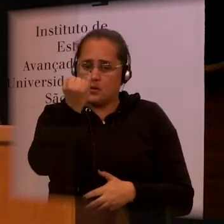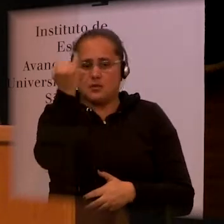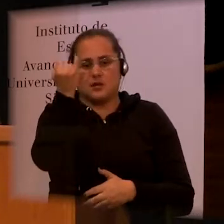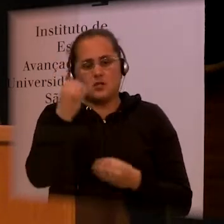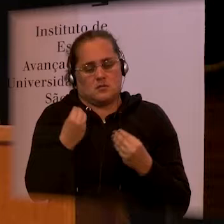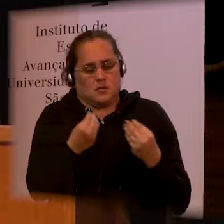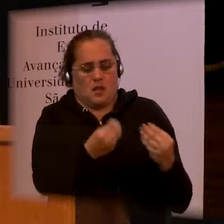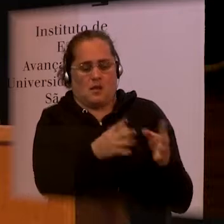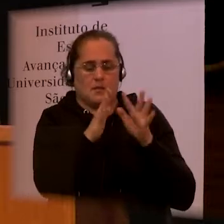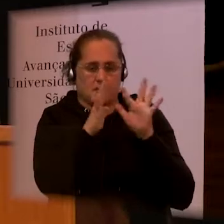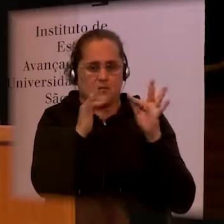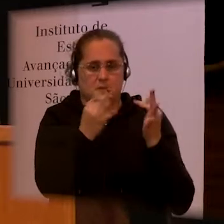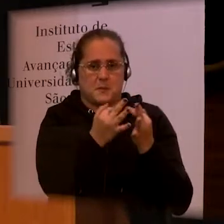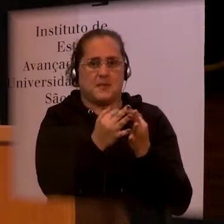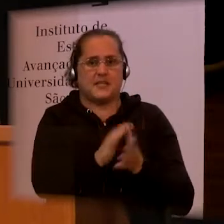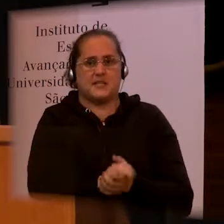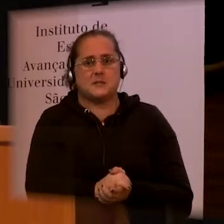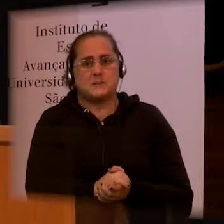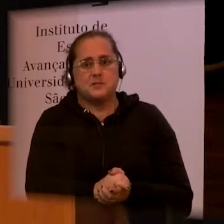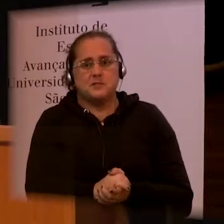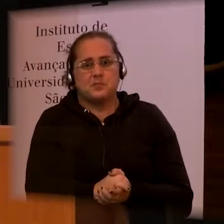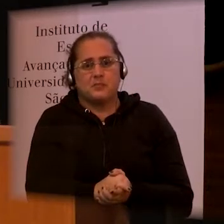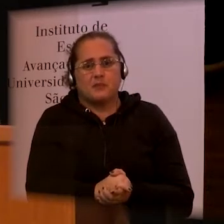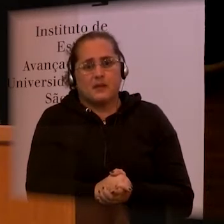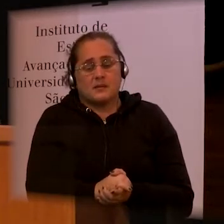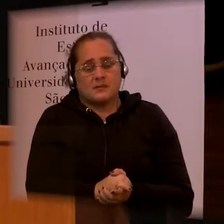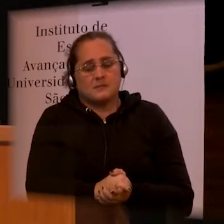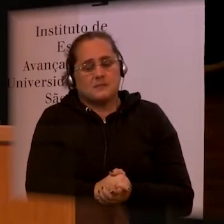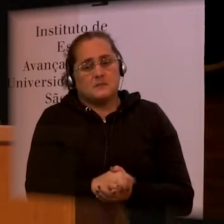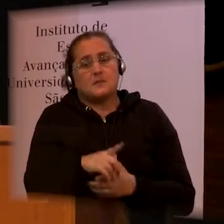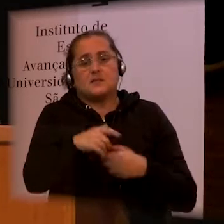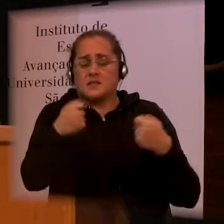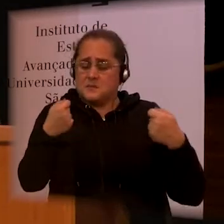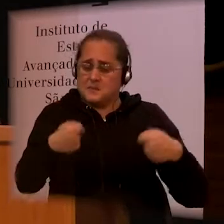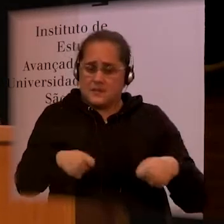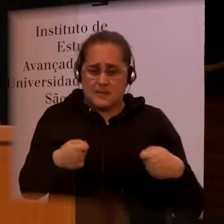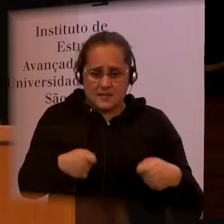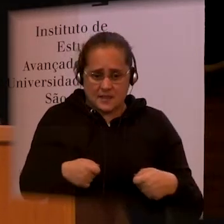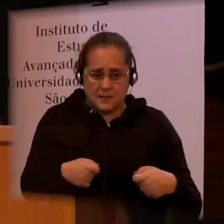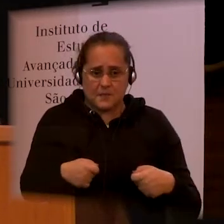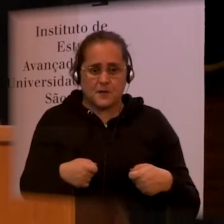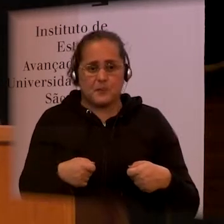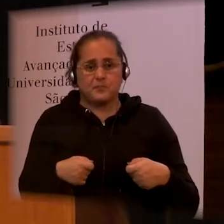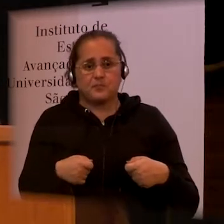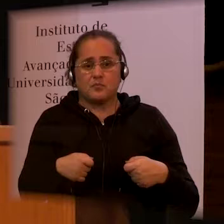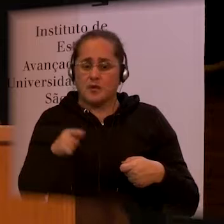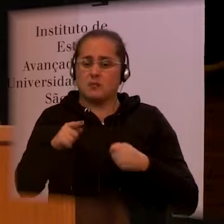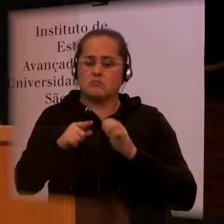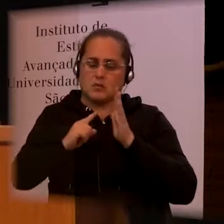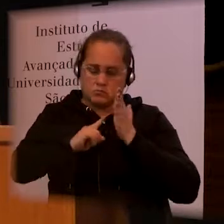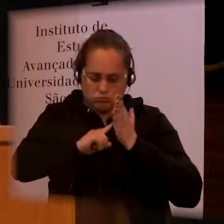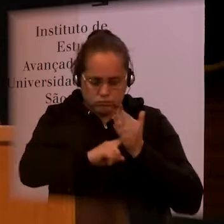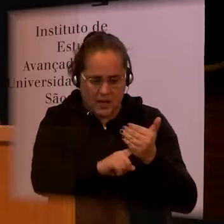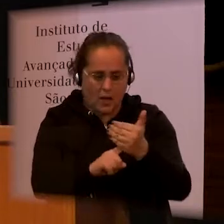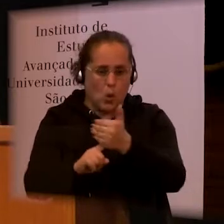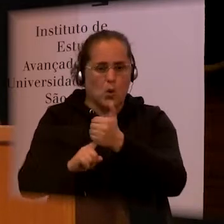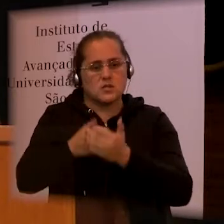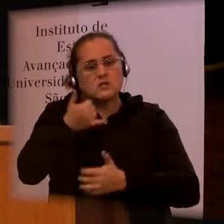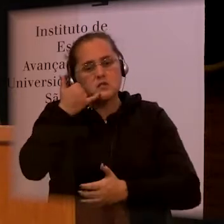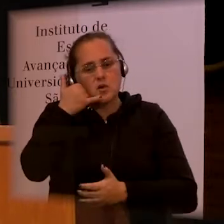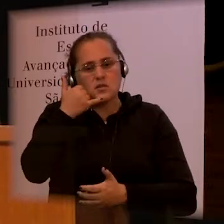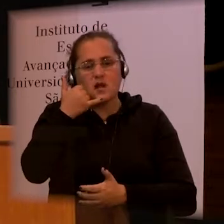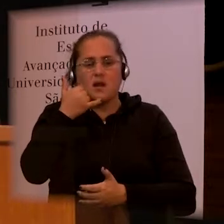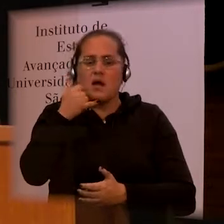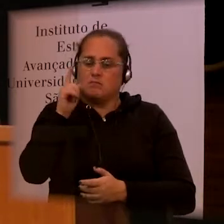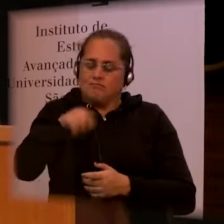absence of a large rehabilitation workforce, can mobile technology help support people in their lives.